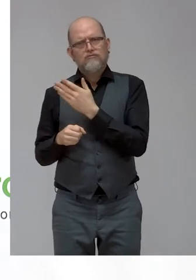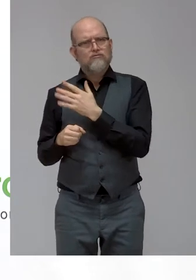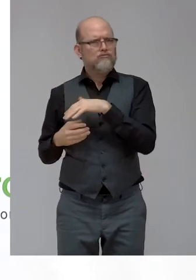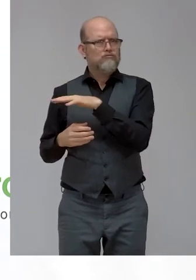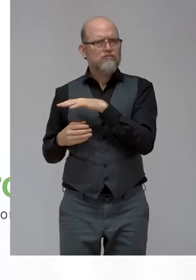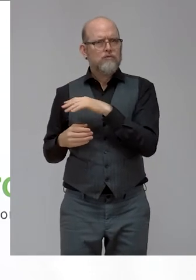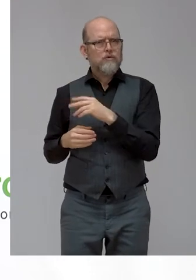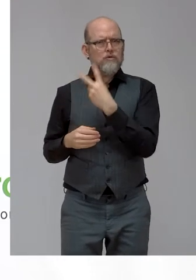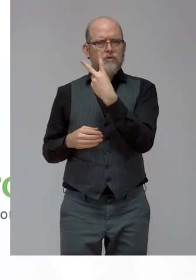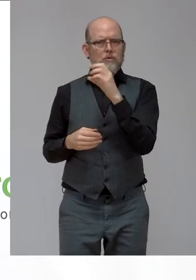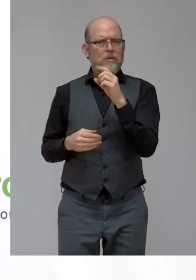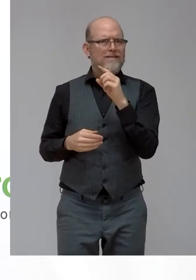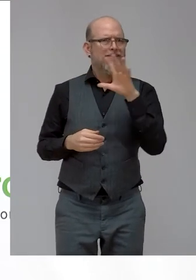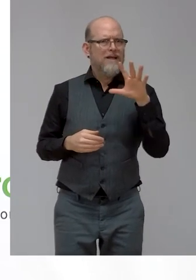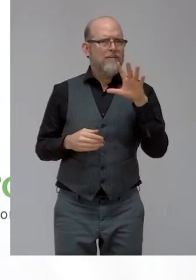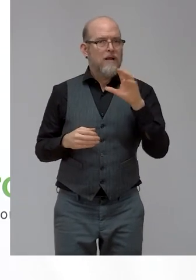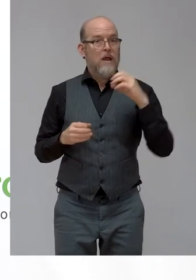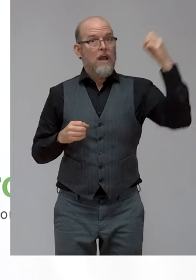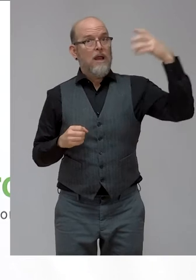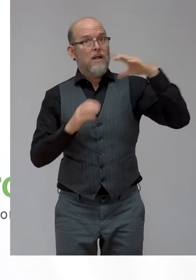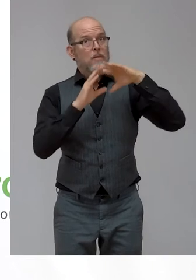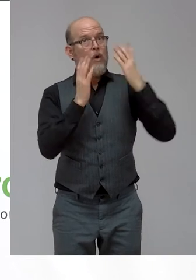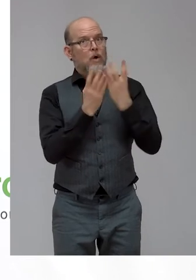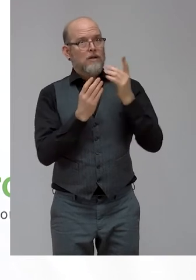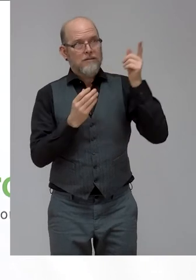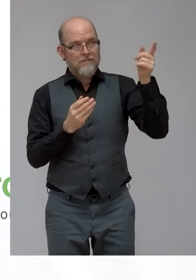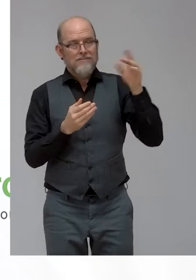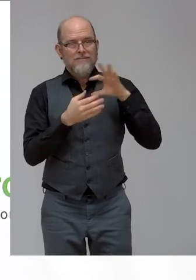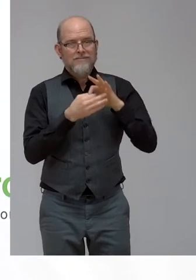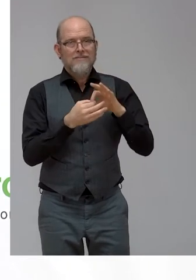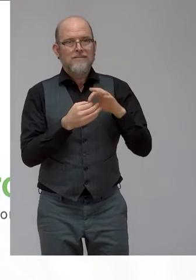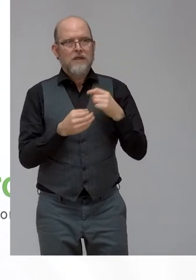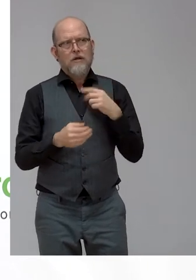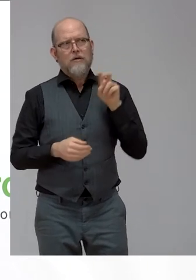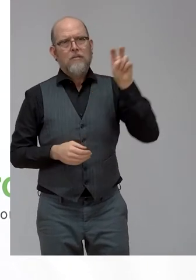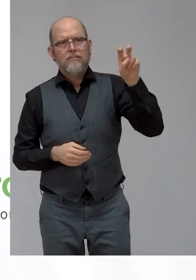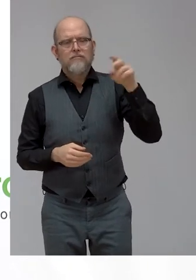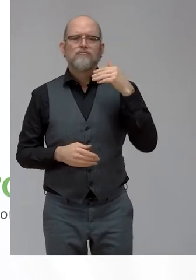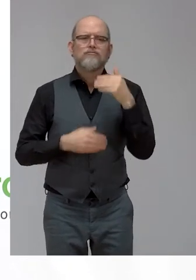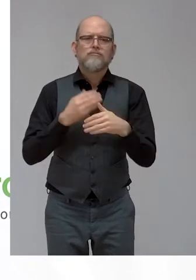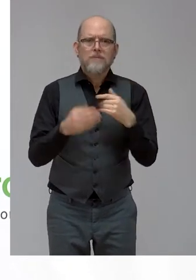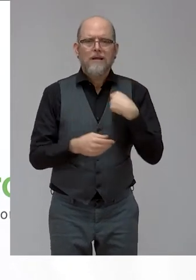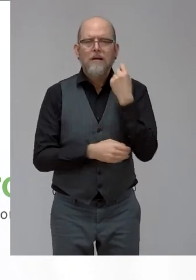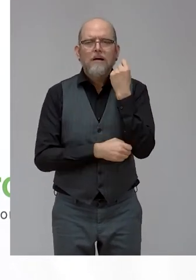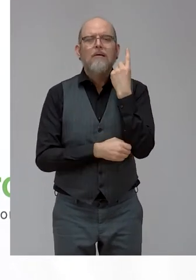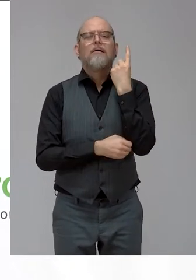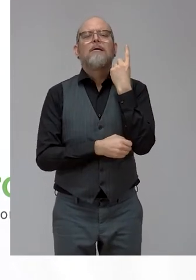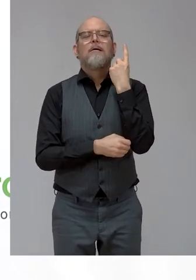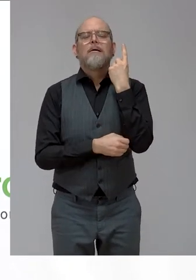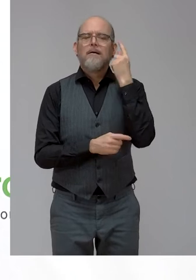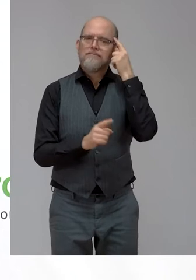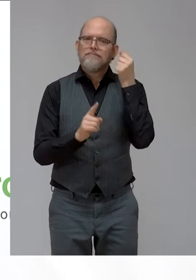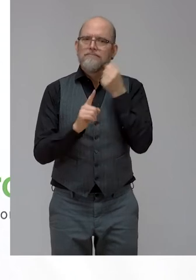joined Light for the World and got myself to understand what international development is about and what is